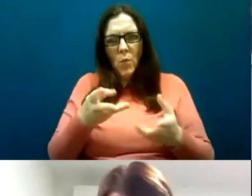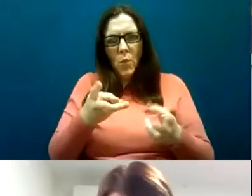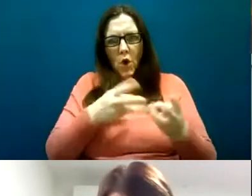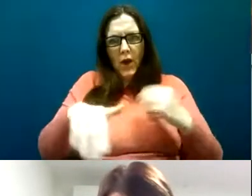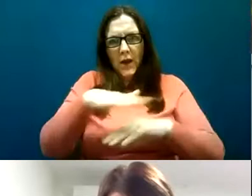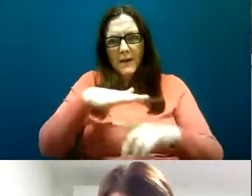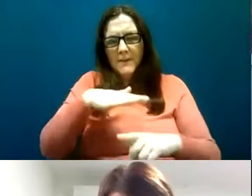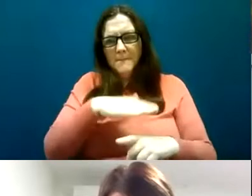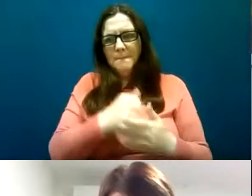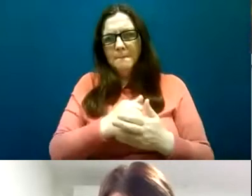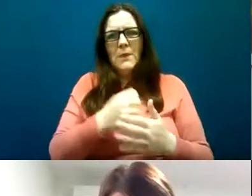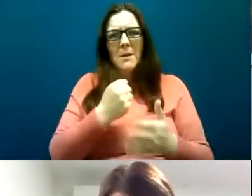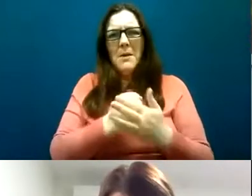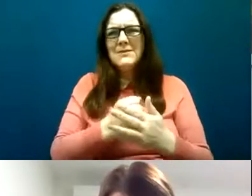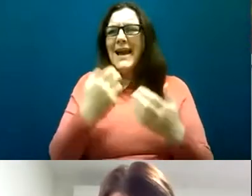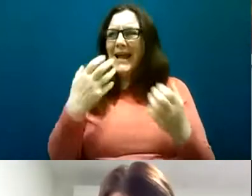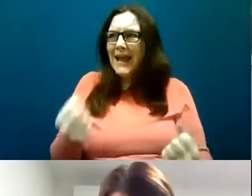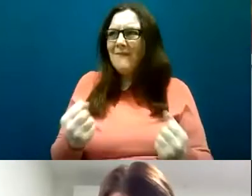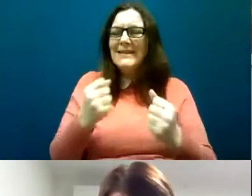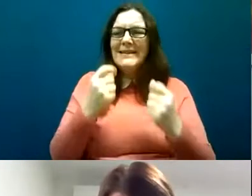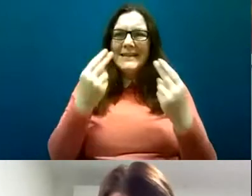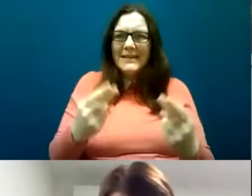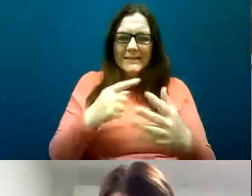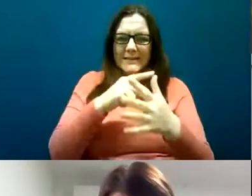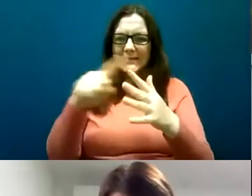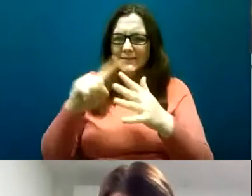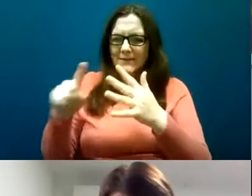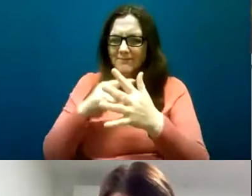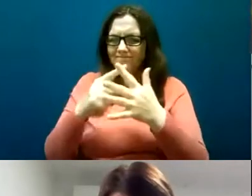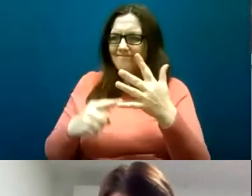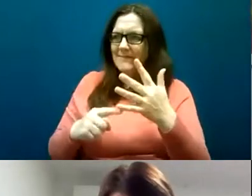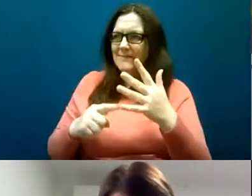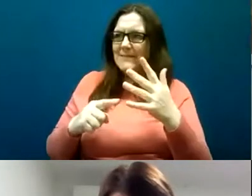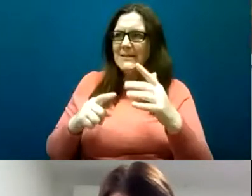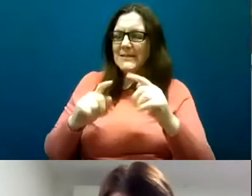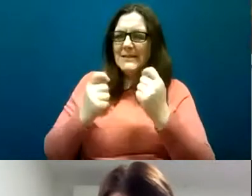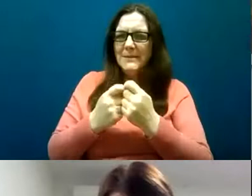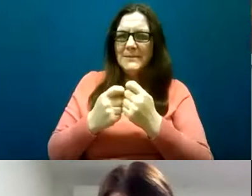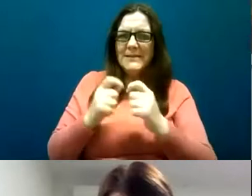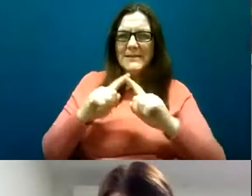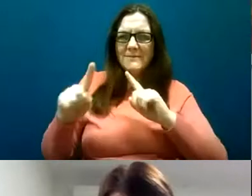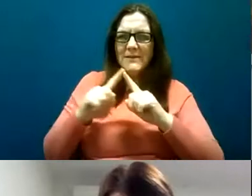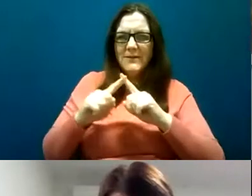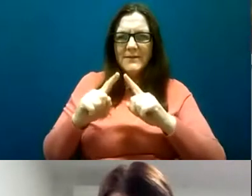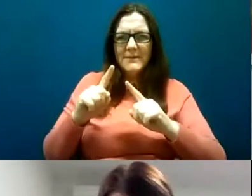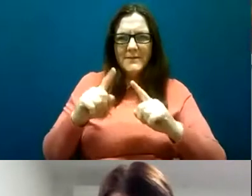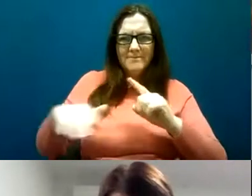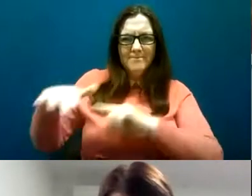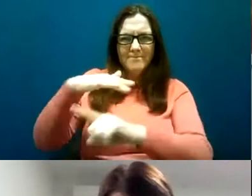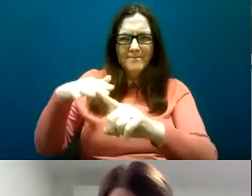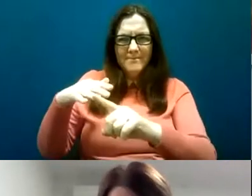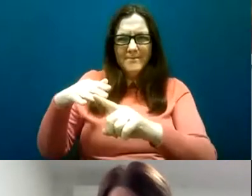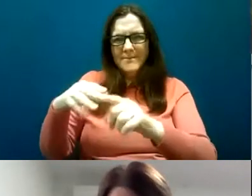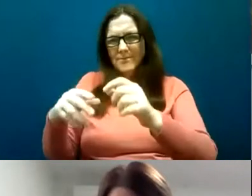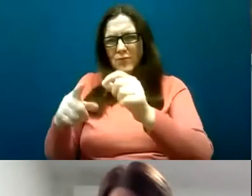the kind of multidisciplinary aspect and I suppose the fact that our work